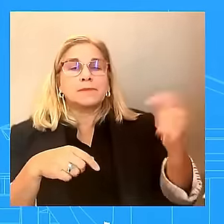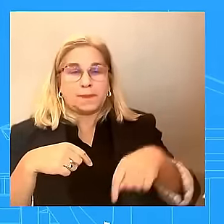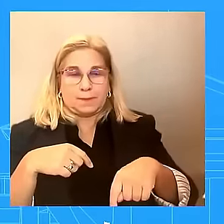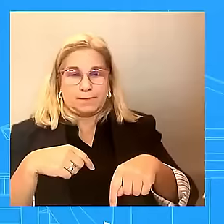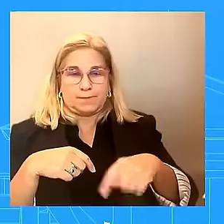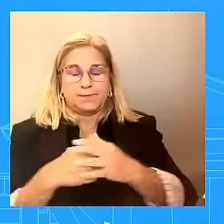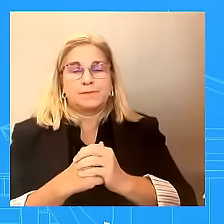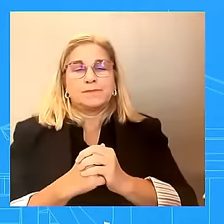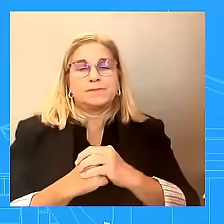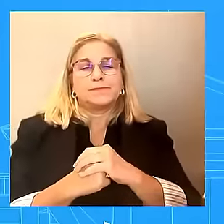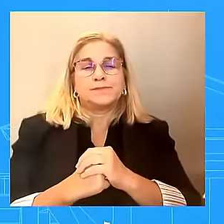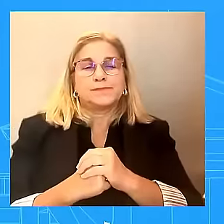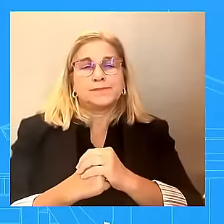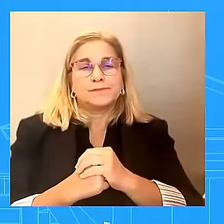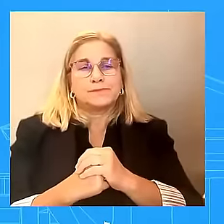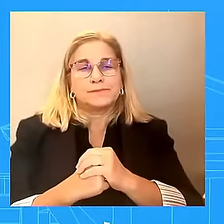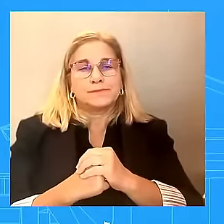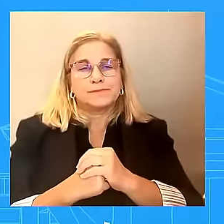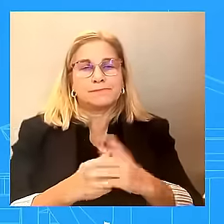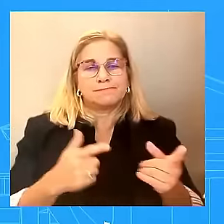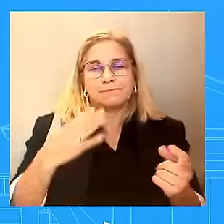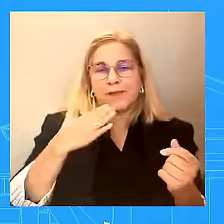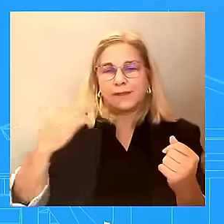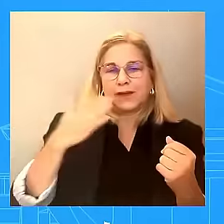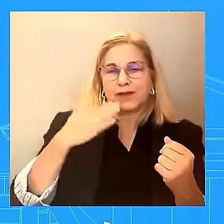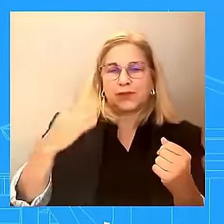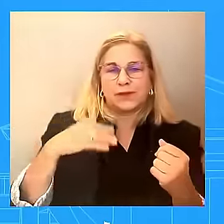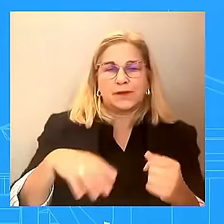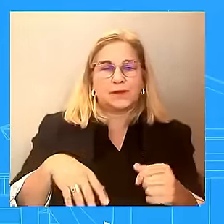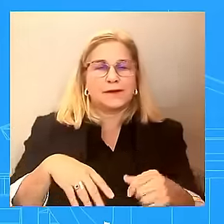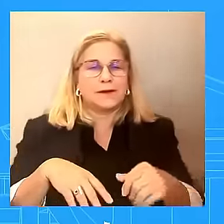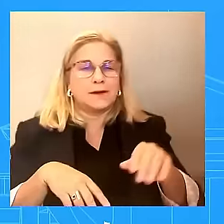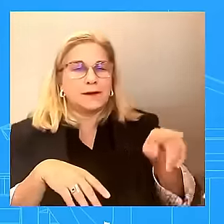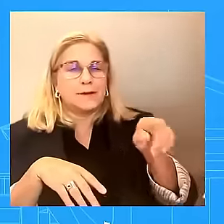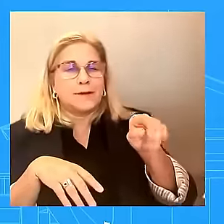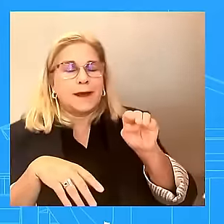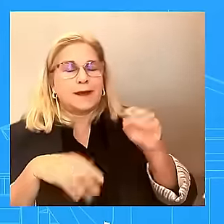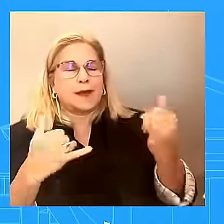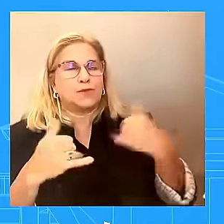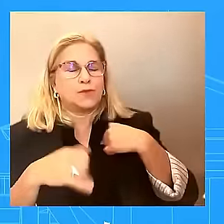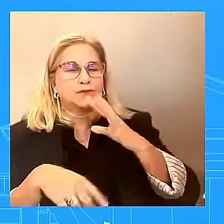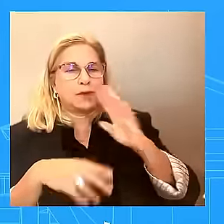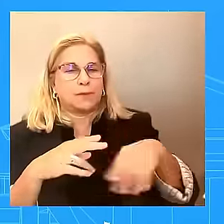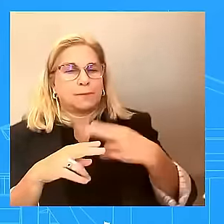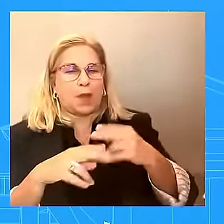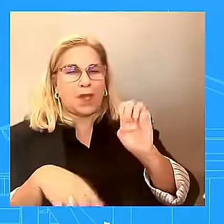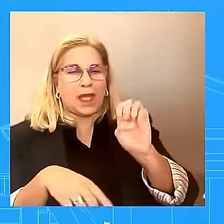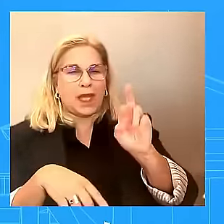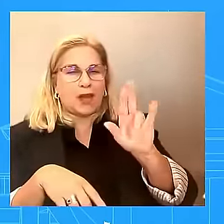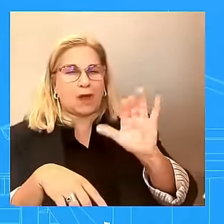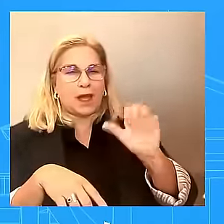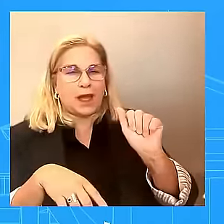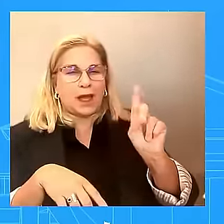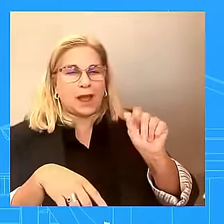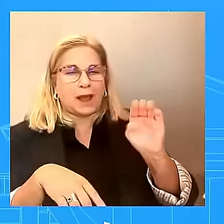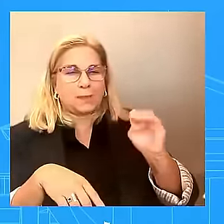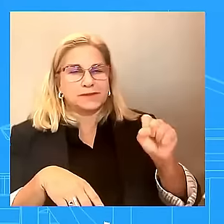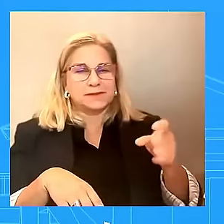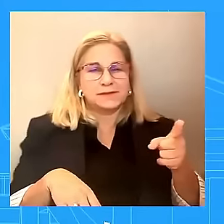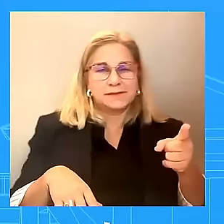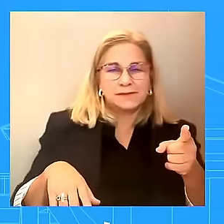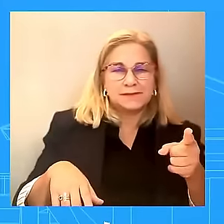Adams suggests that he's being targeted by the Biden administration over his criticism of the migrant crisis. Now this is the kind of